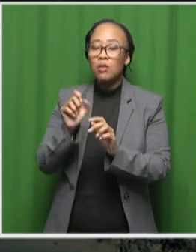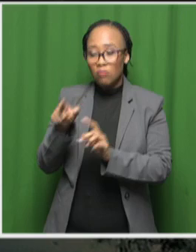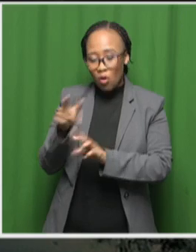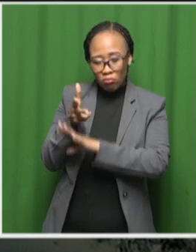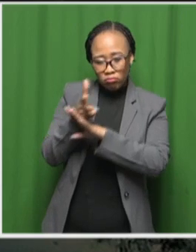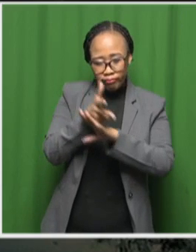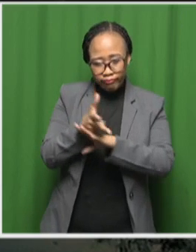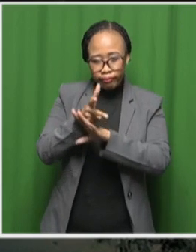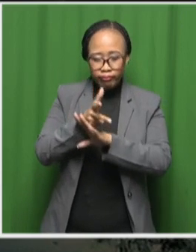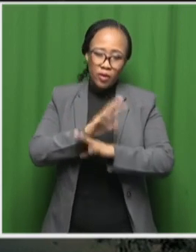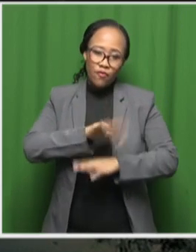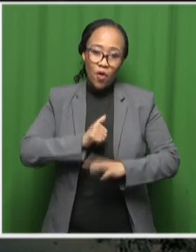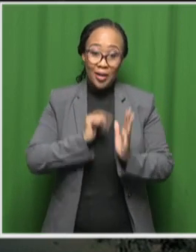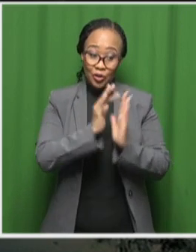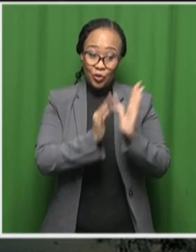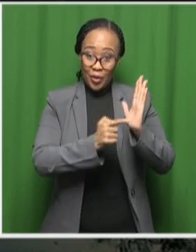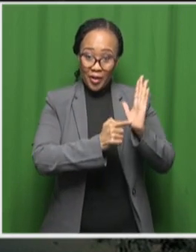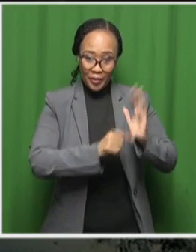over to you